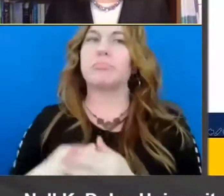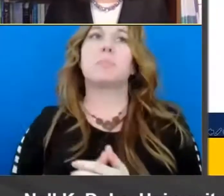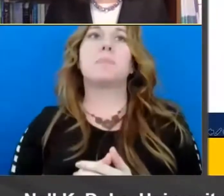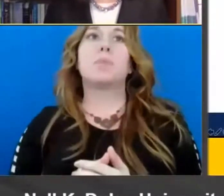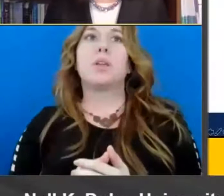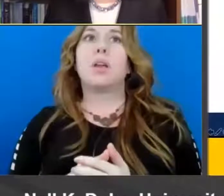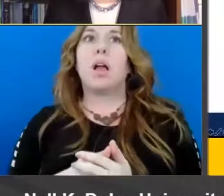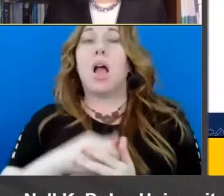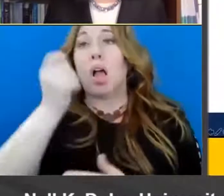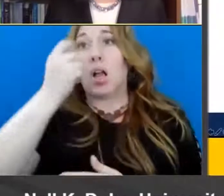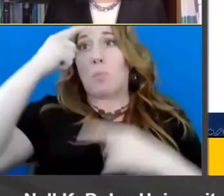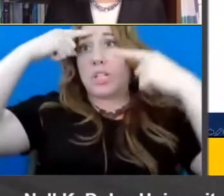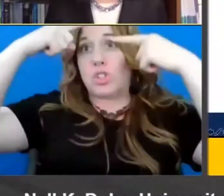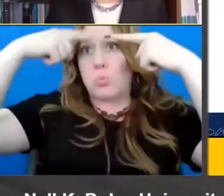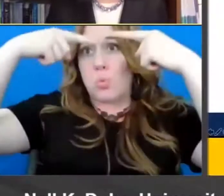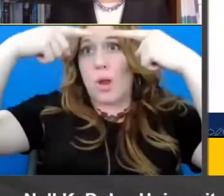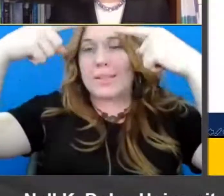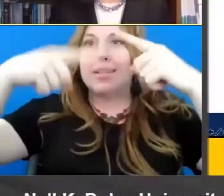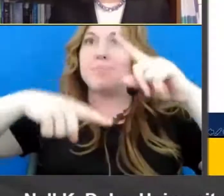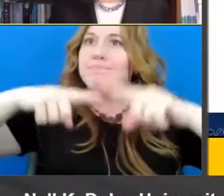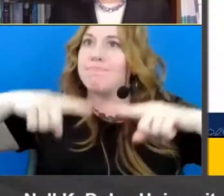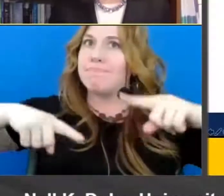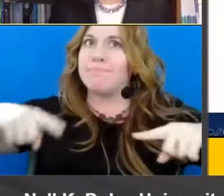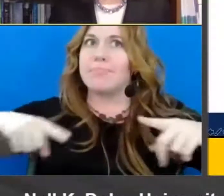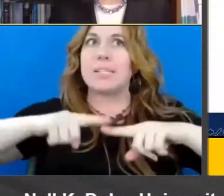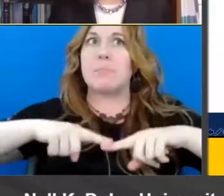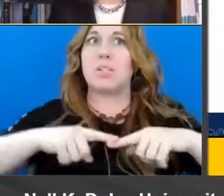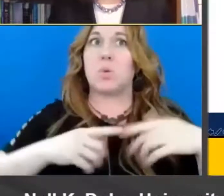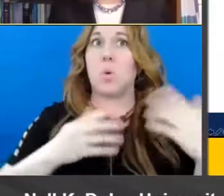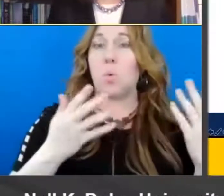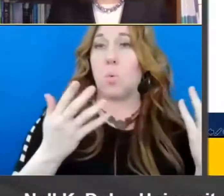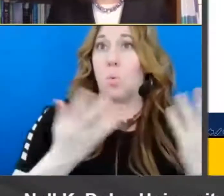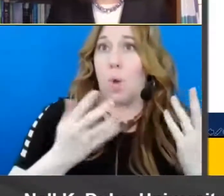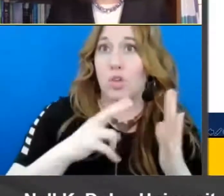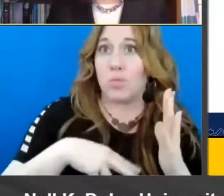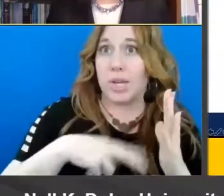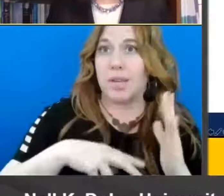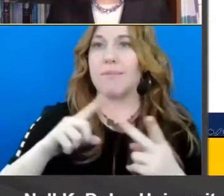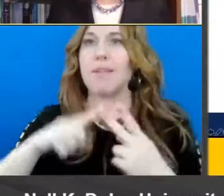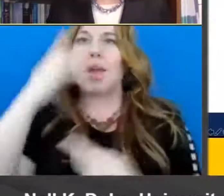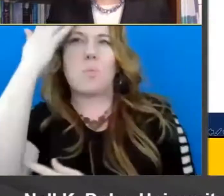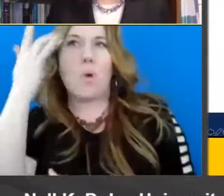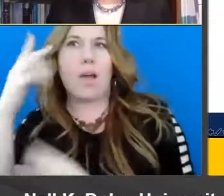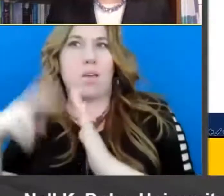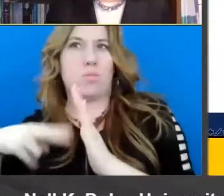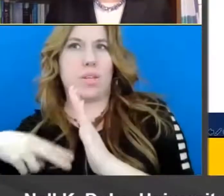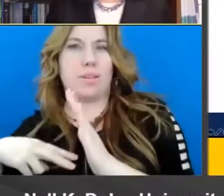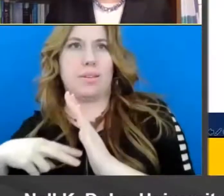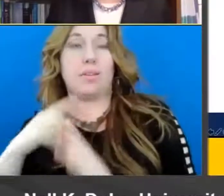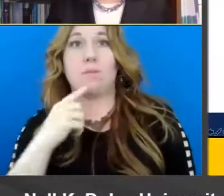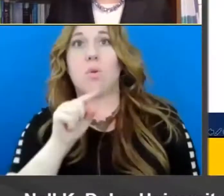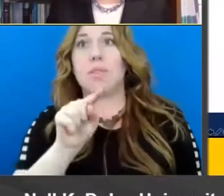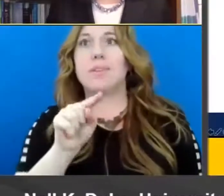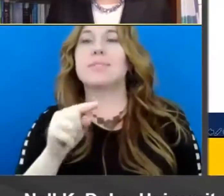processes vary by what and why one is reading so you can see with this one that we're back